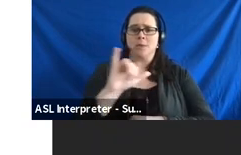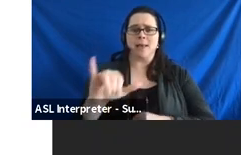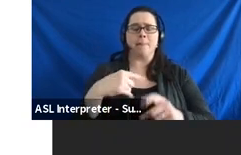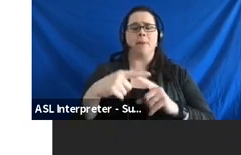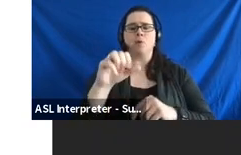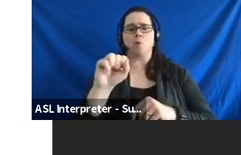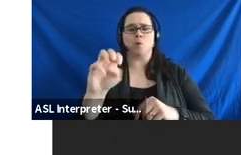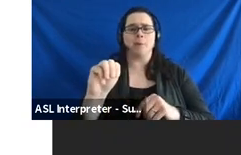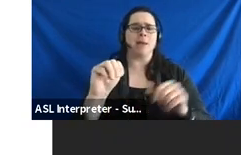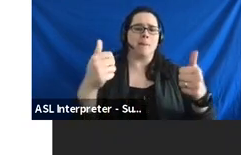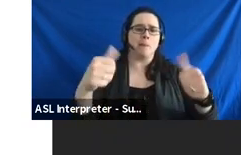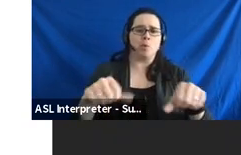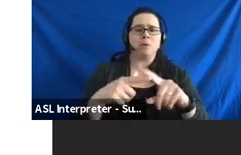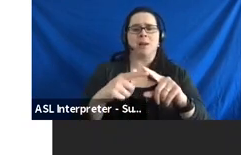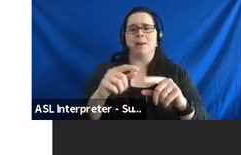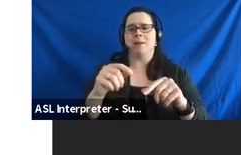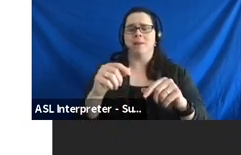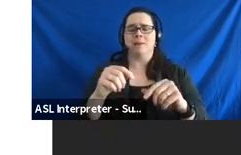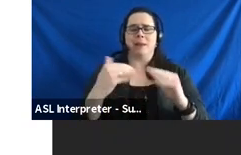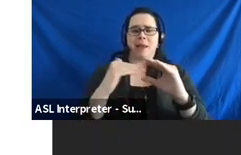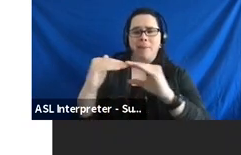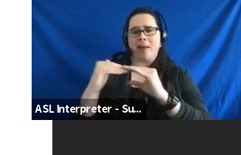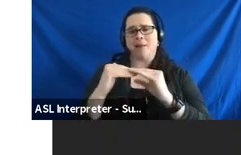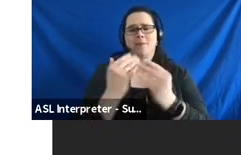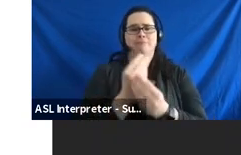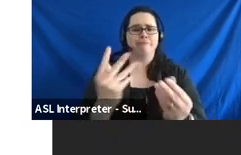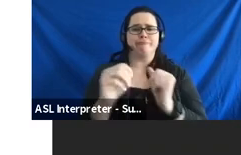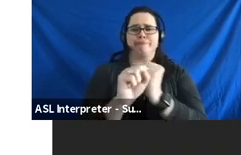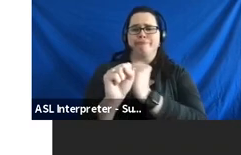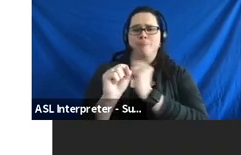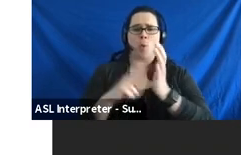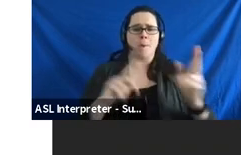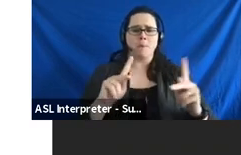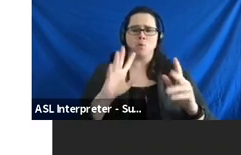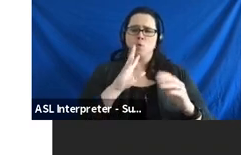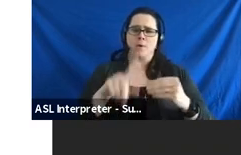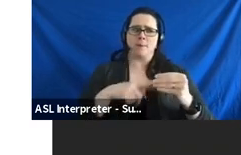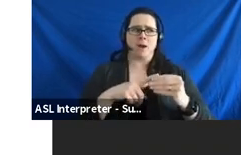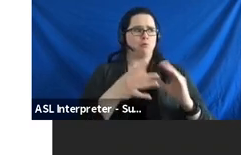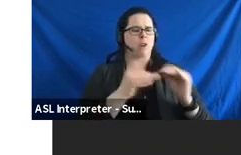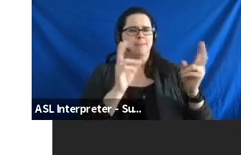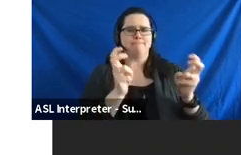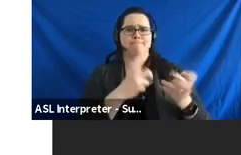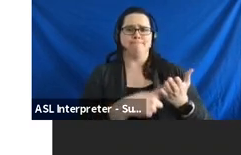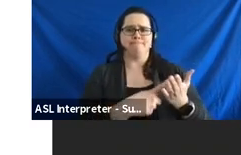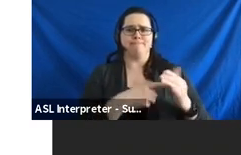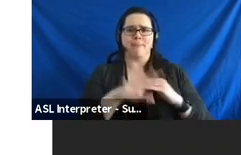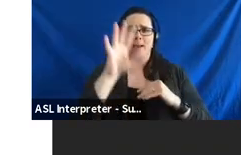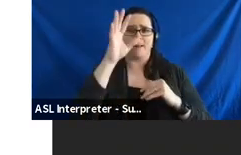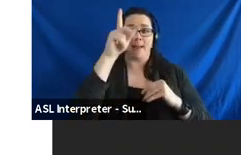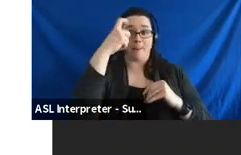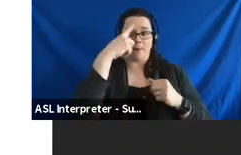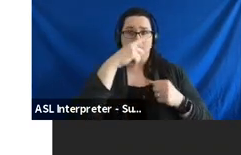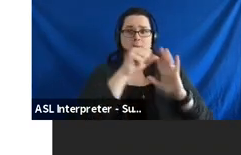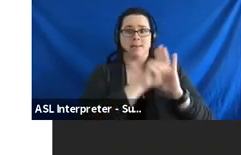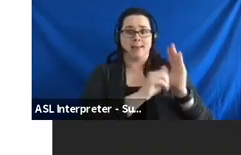posts and emails to make sure that people know what's being talked about at the Capitol and at the federal level with